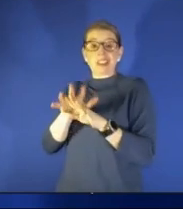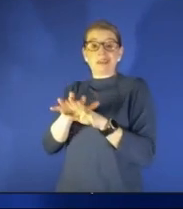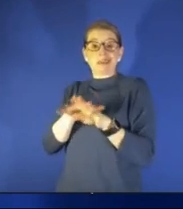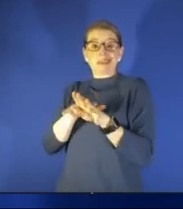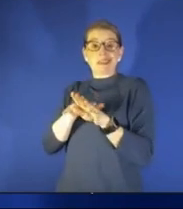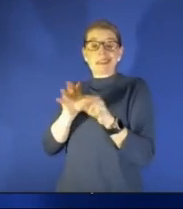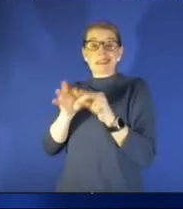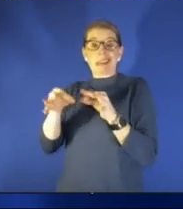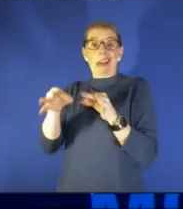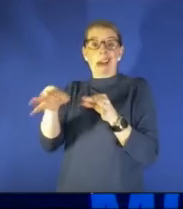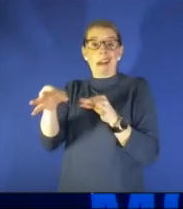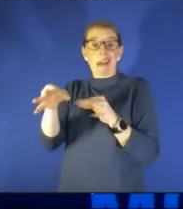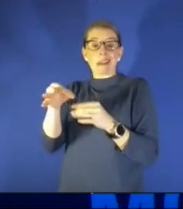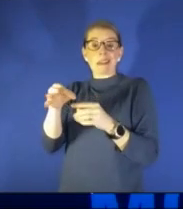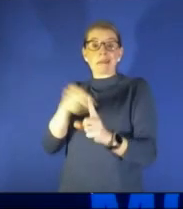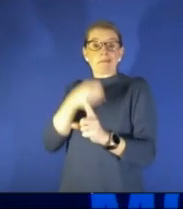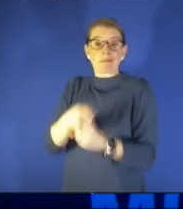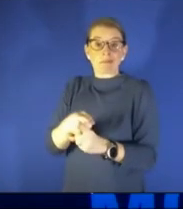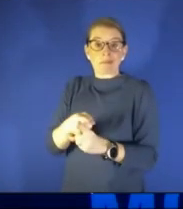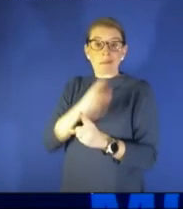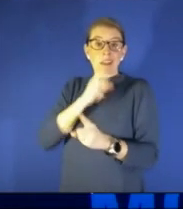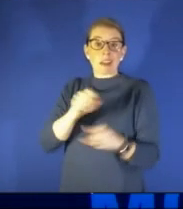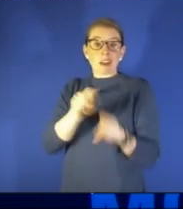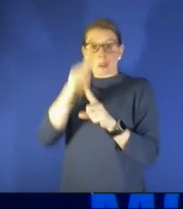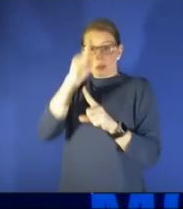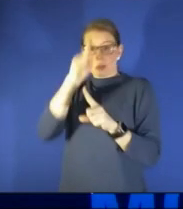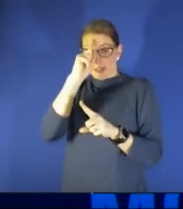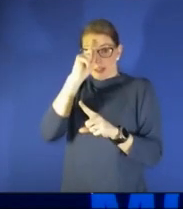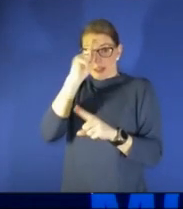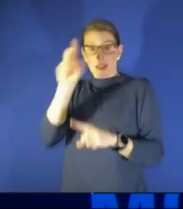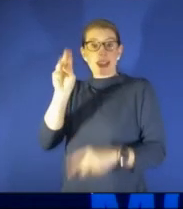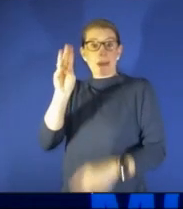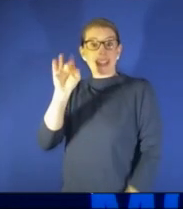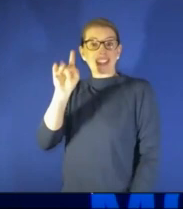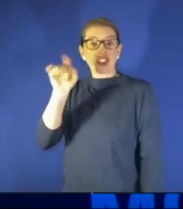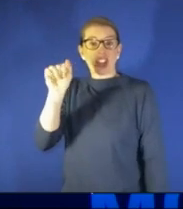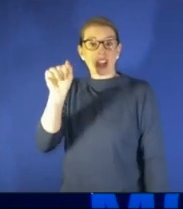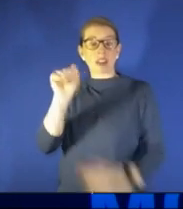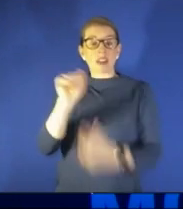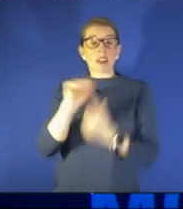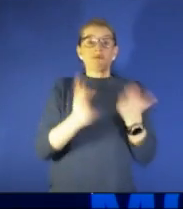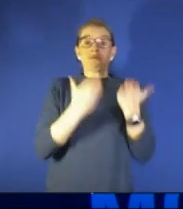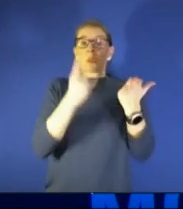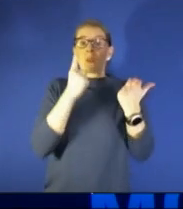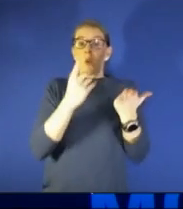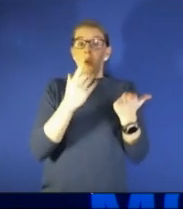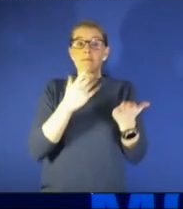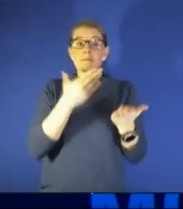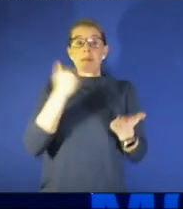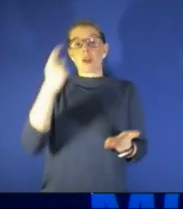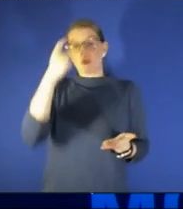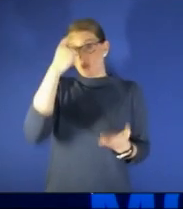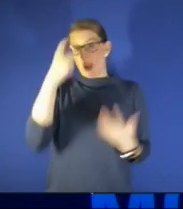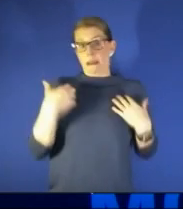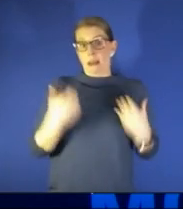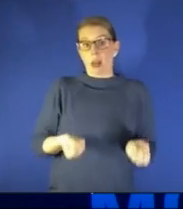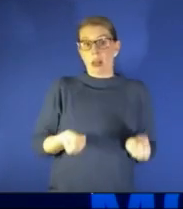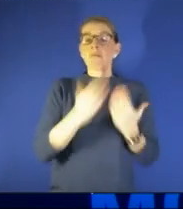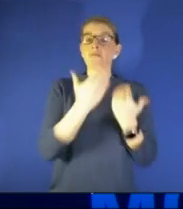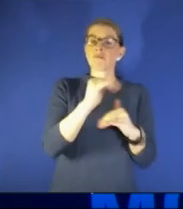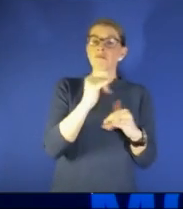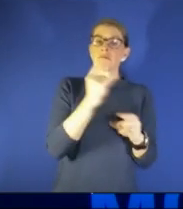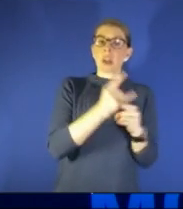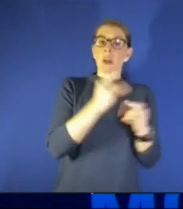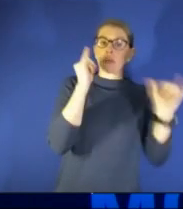so what's some advice for better brain health uh in general limiting alcohol for sure but as far as good